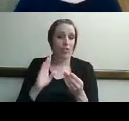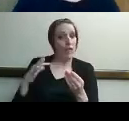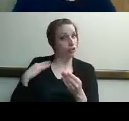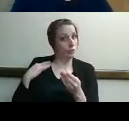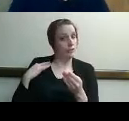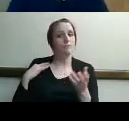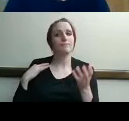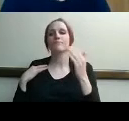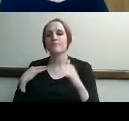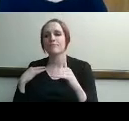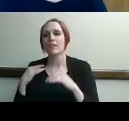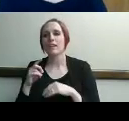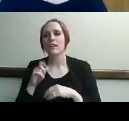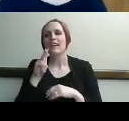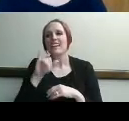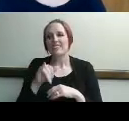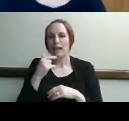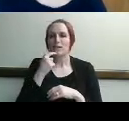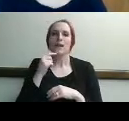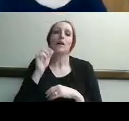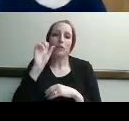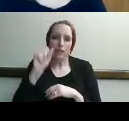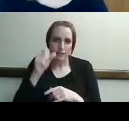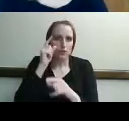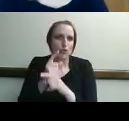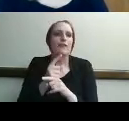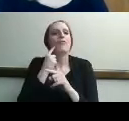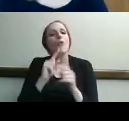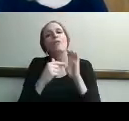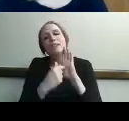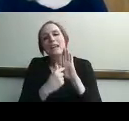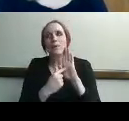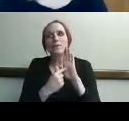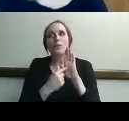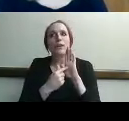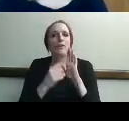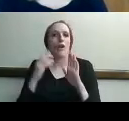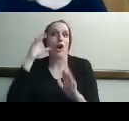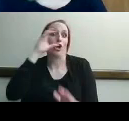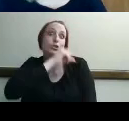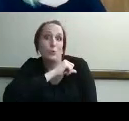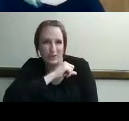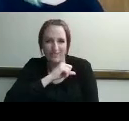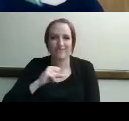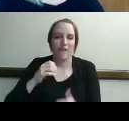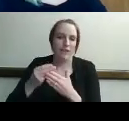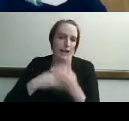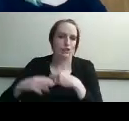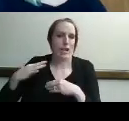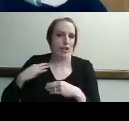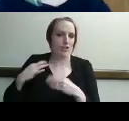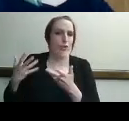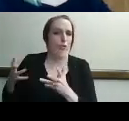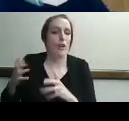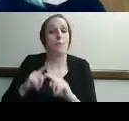financial for just these examples but you're absolutely right and you know gold star for you for that one um because that will